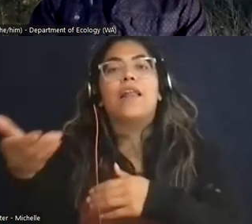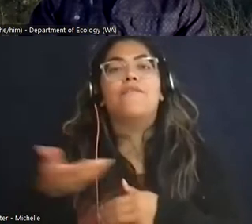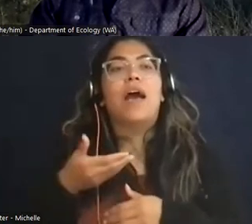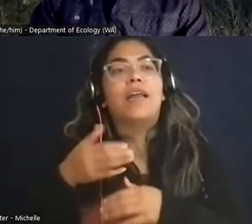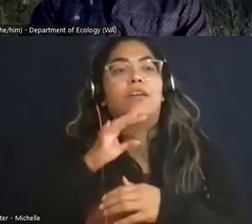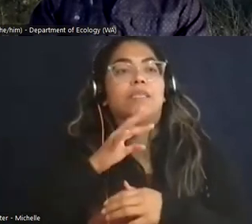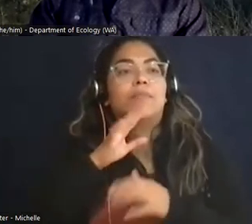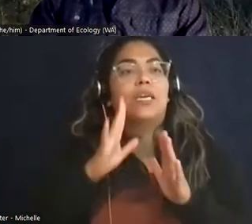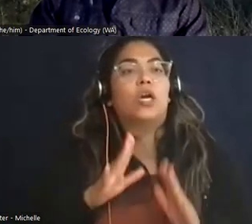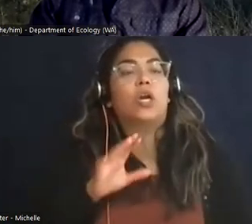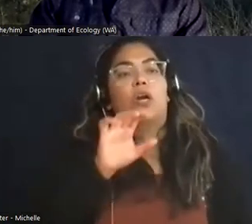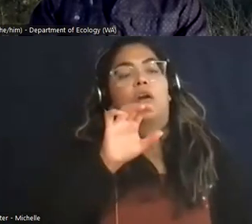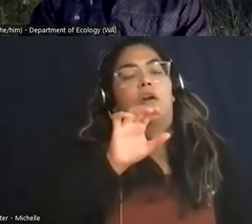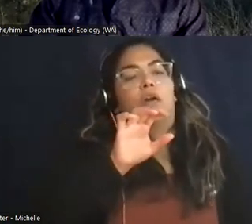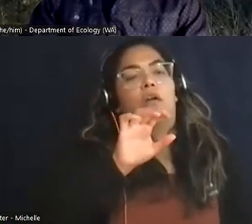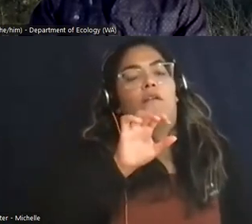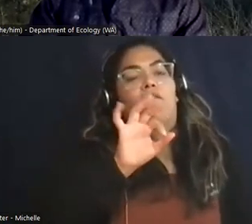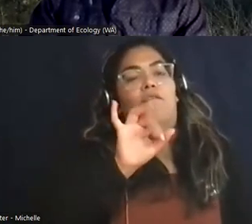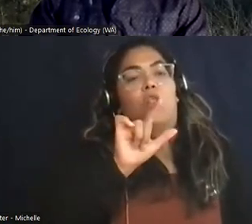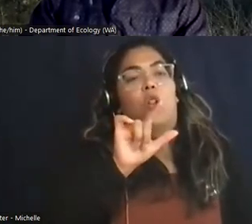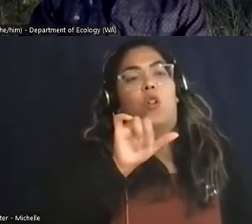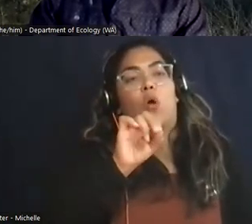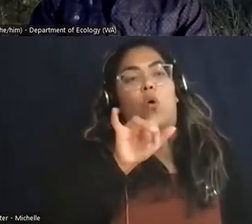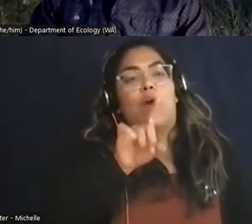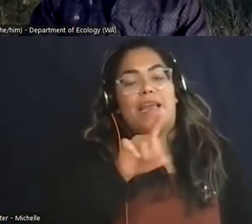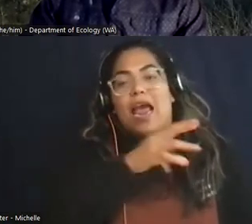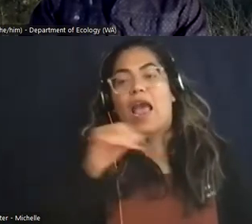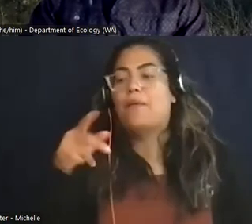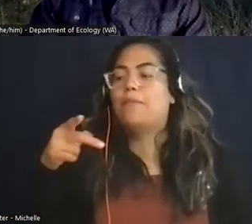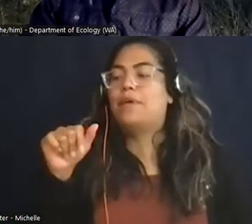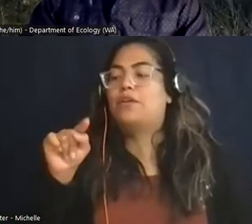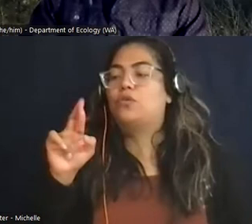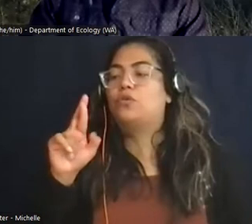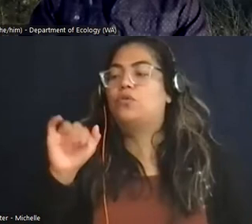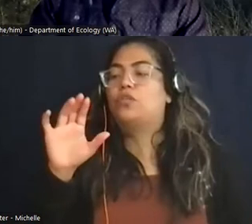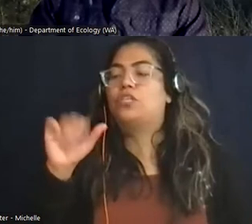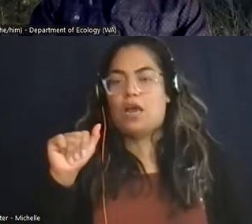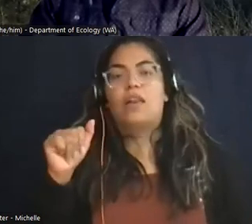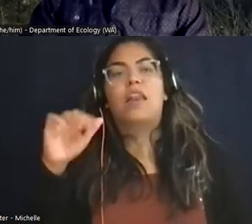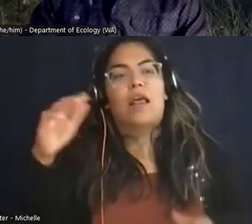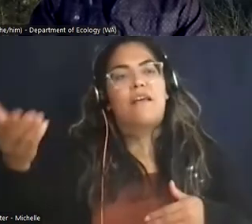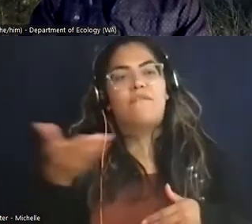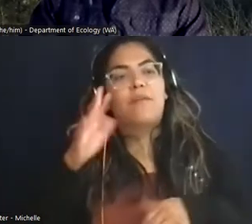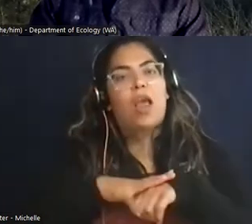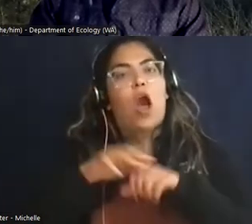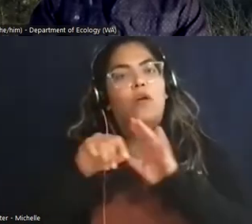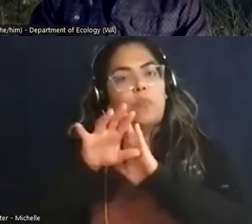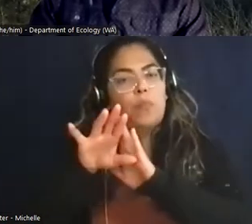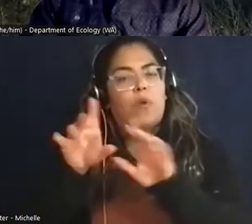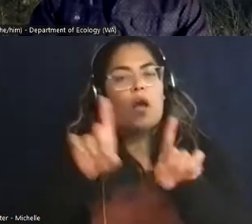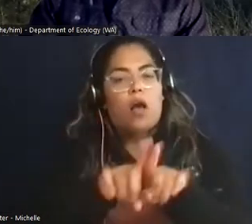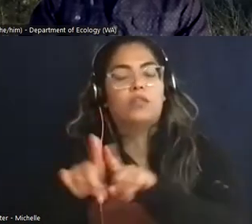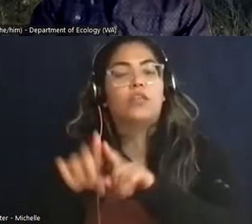patricia to join on camera as well and for uh my first question i will open the floor to all